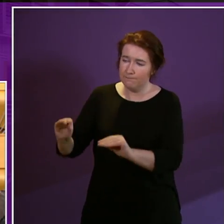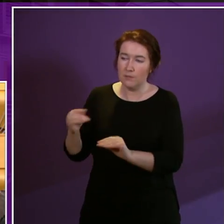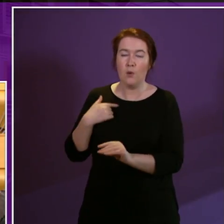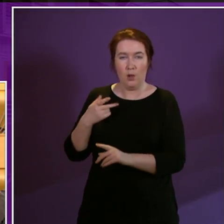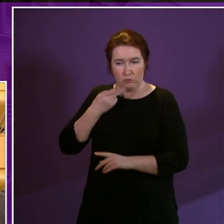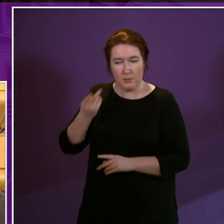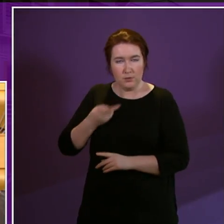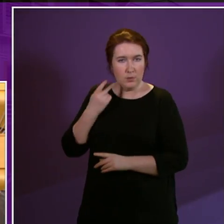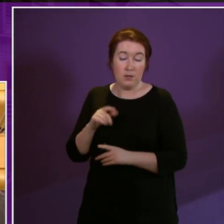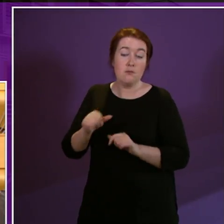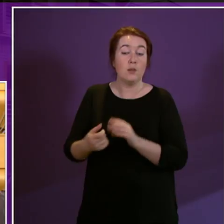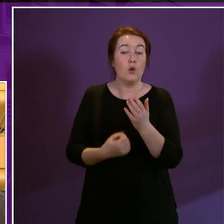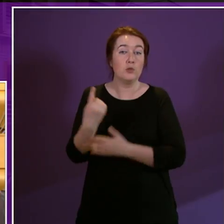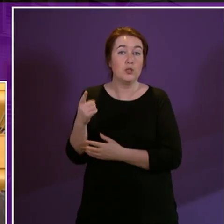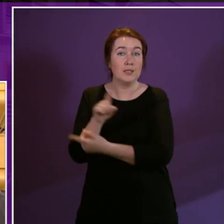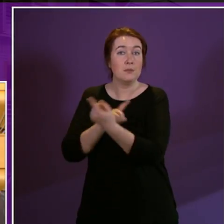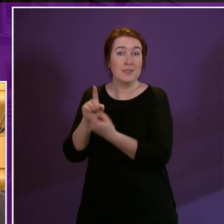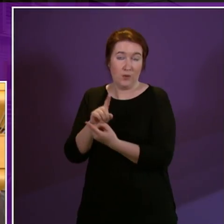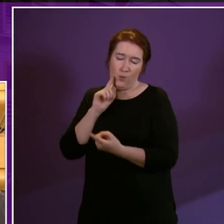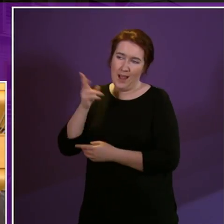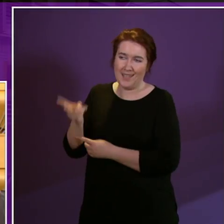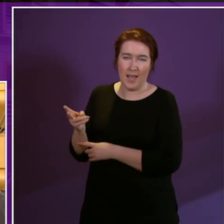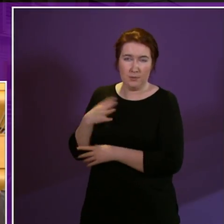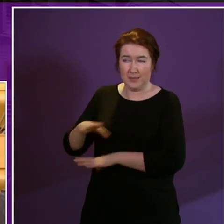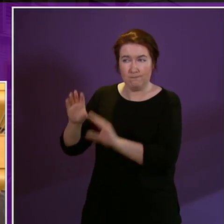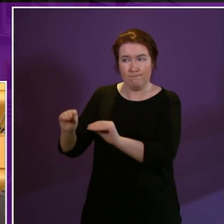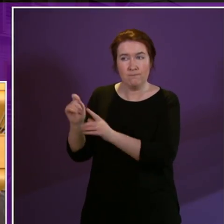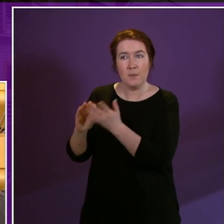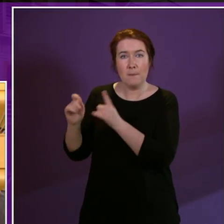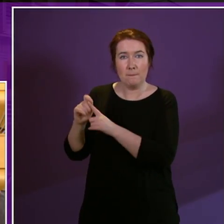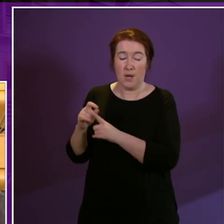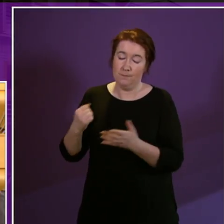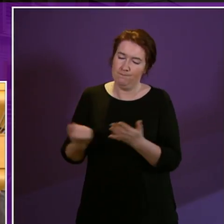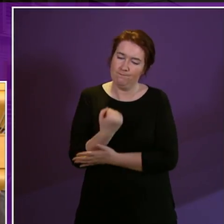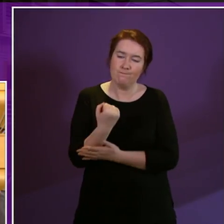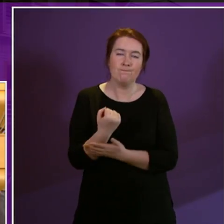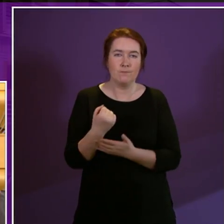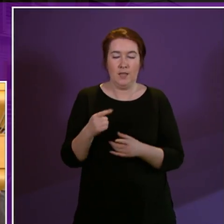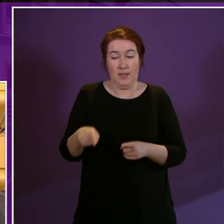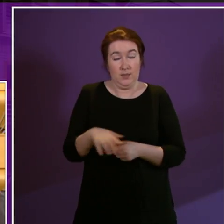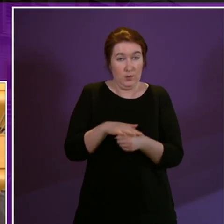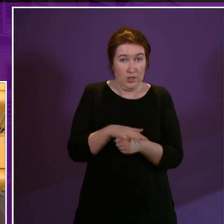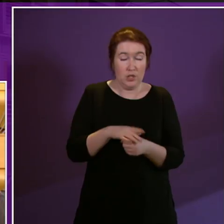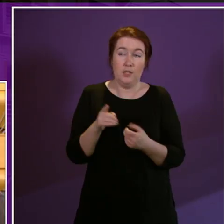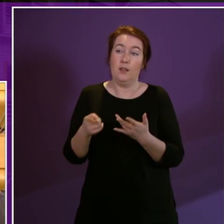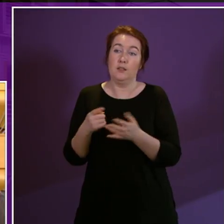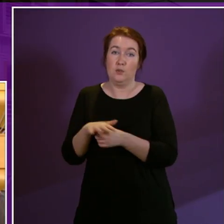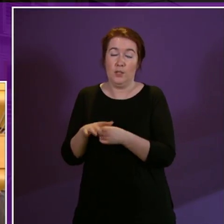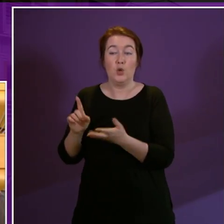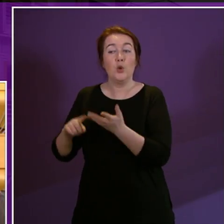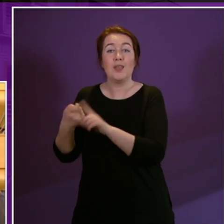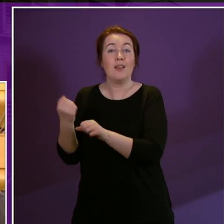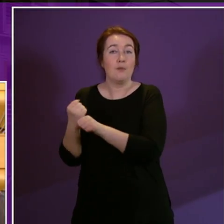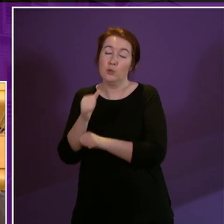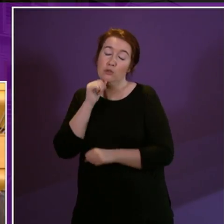take the opportunity of our next meeting to do so again unfortunately in this regard as in some others the UK government is not